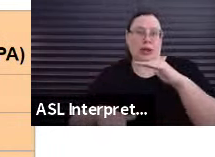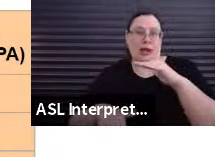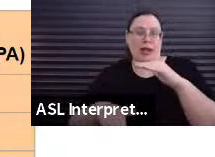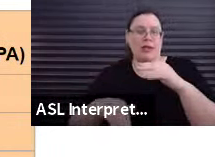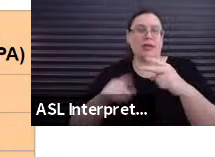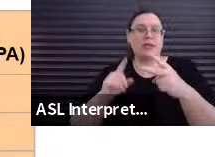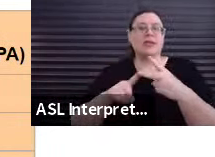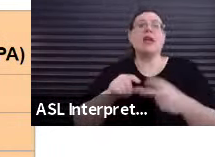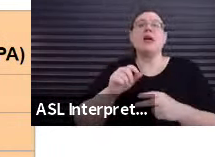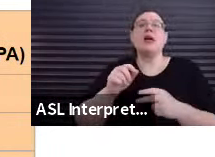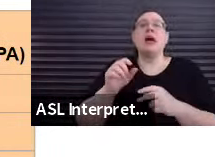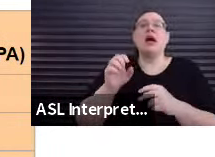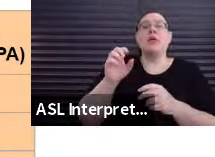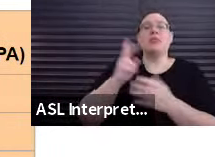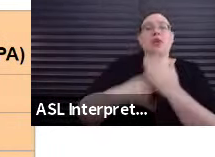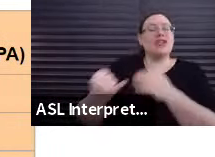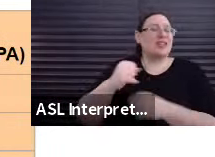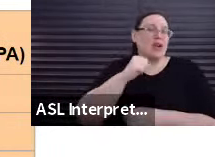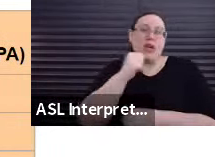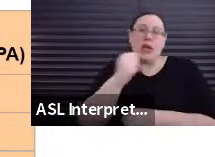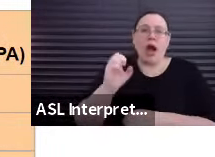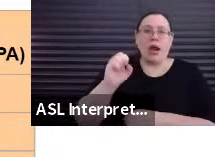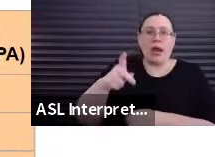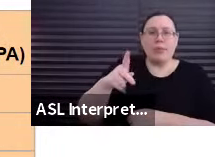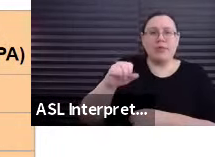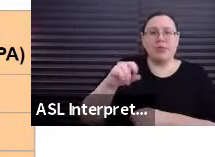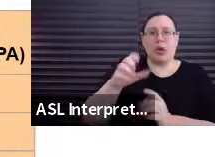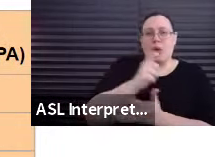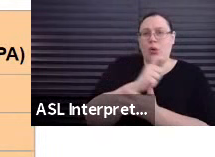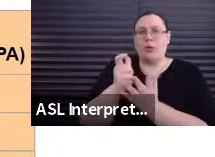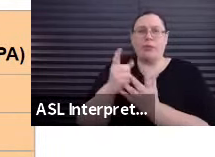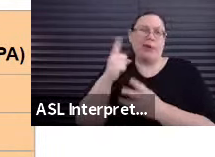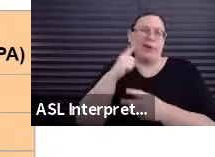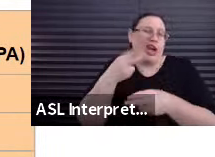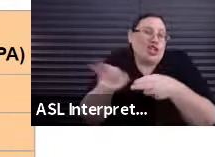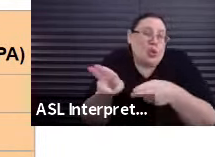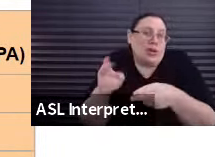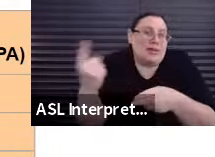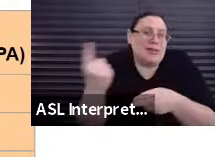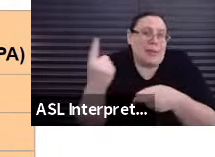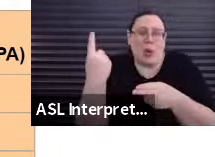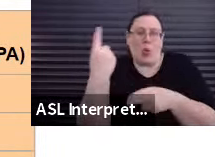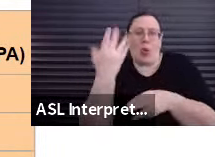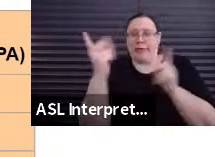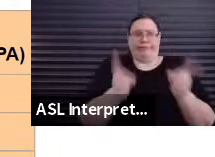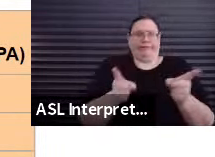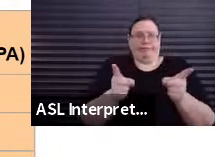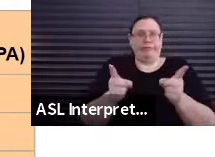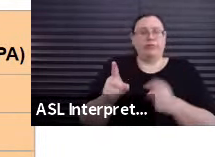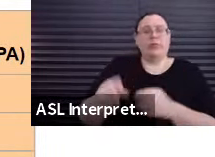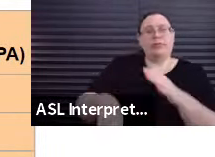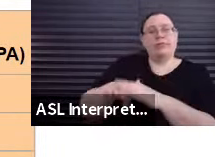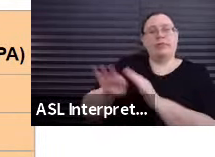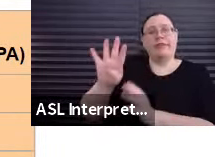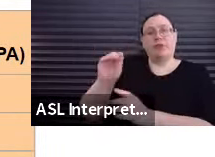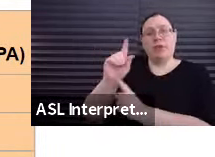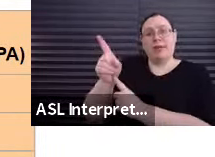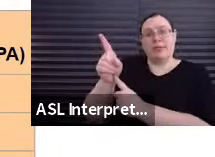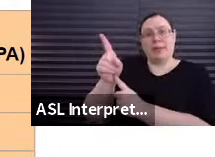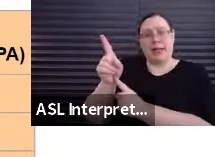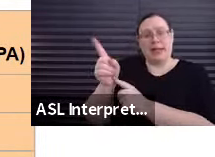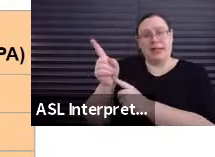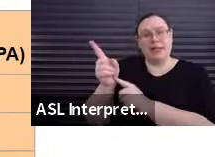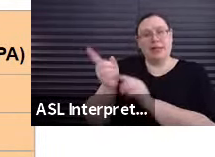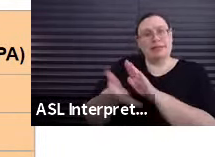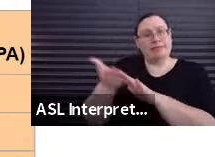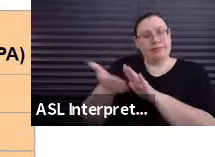-episodic projects or singles. We have shorts, like the name suggests. It has a 40-minute runtime limitation. Rates are